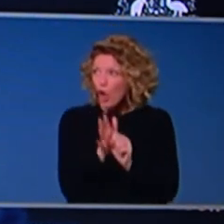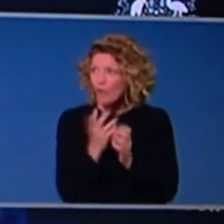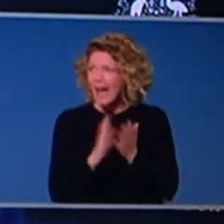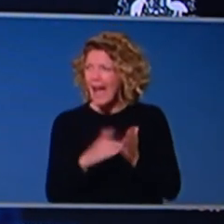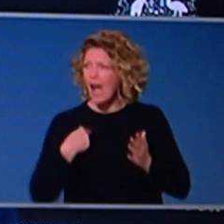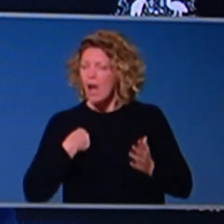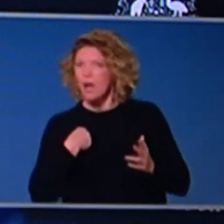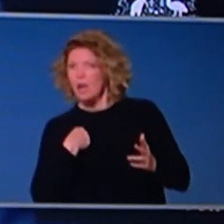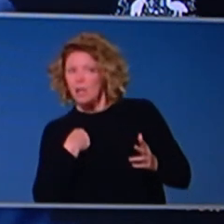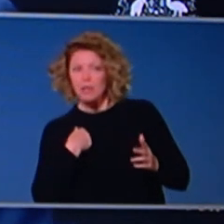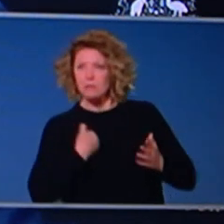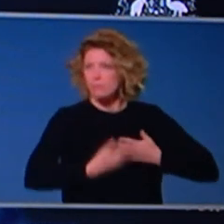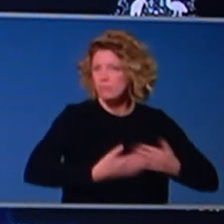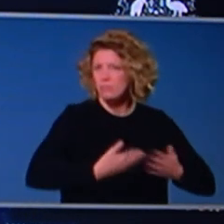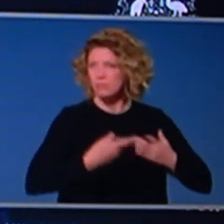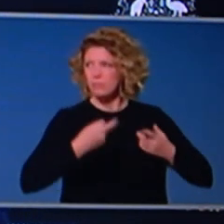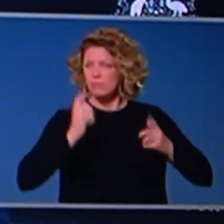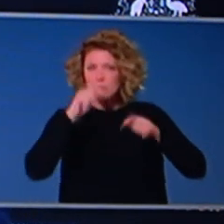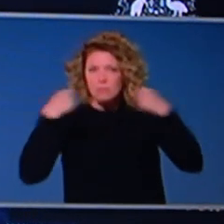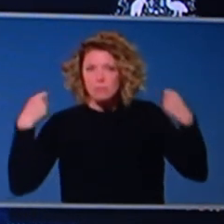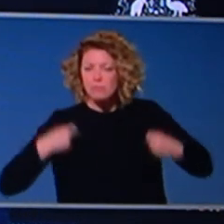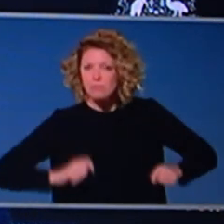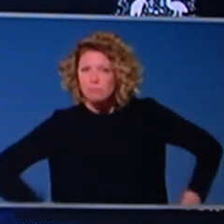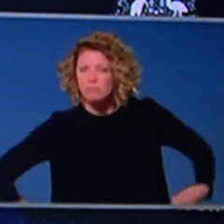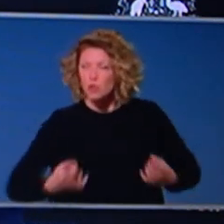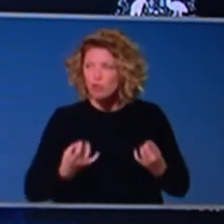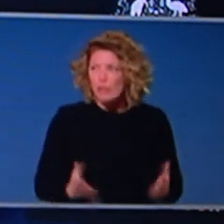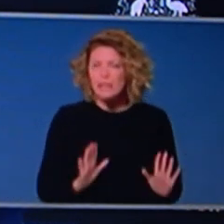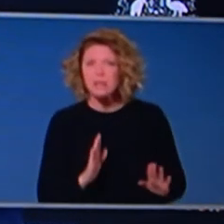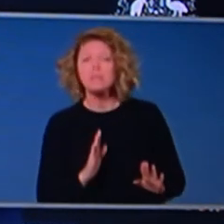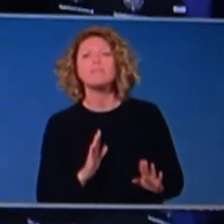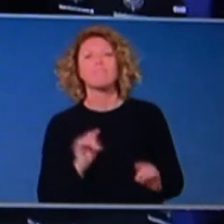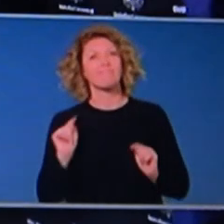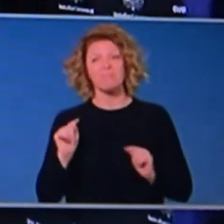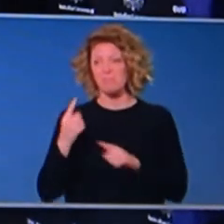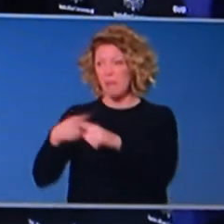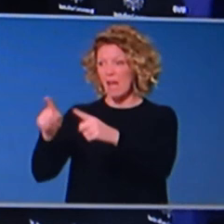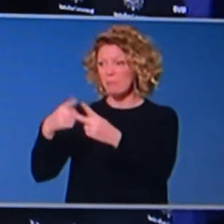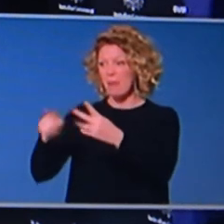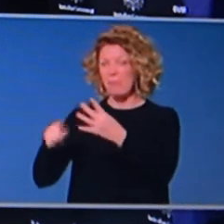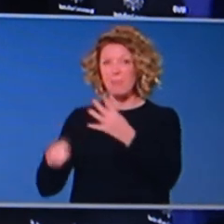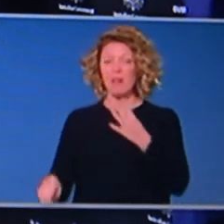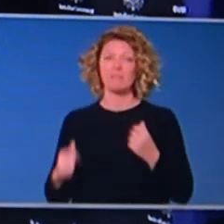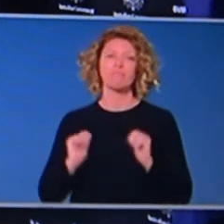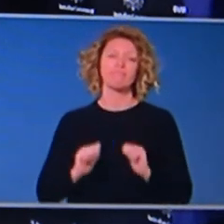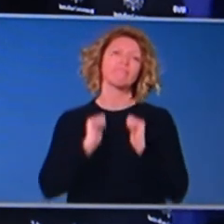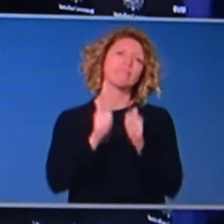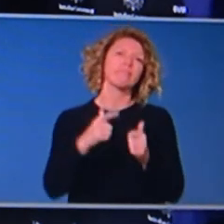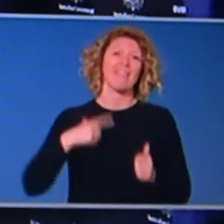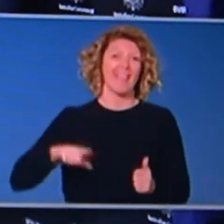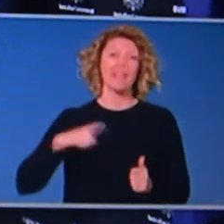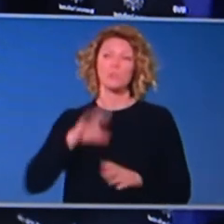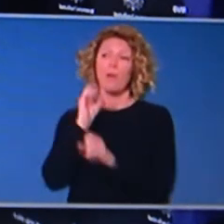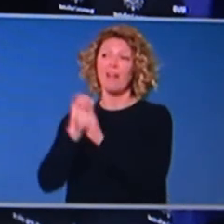really gave us a pretty good tick from the National Cabinet today. And that's the basis upon which the National